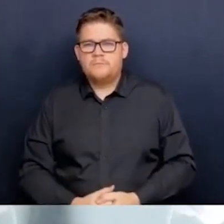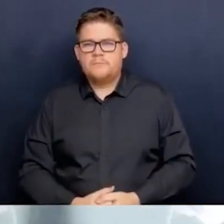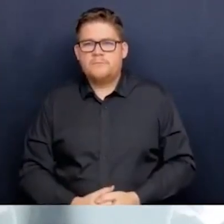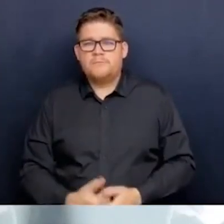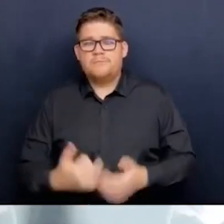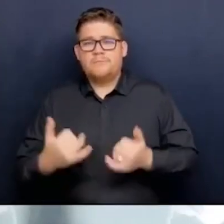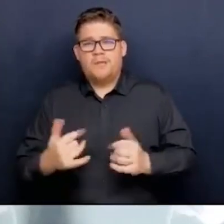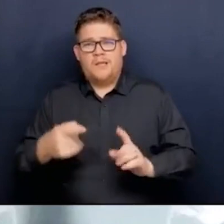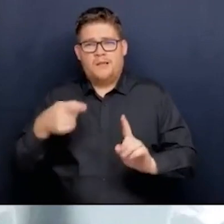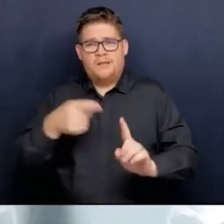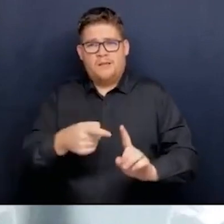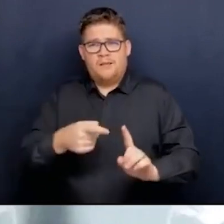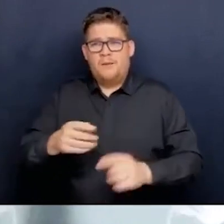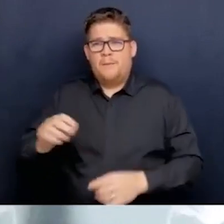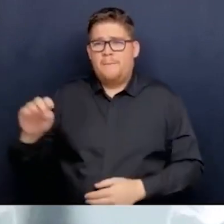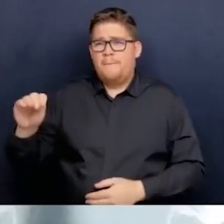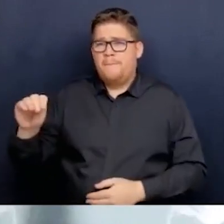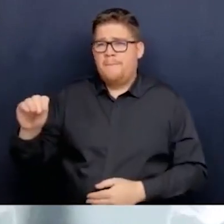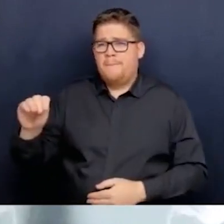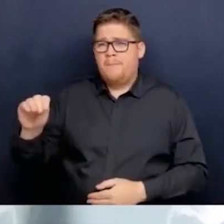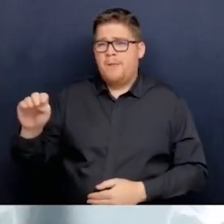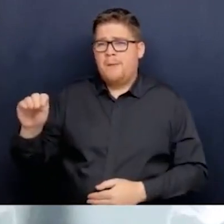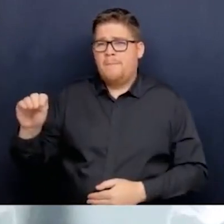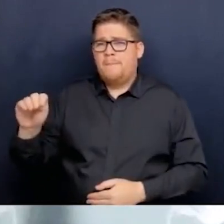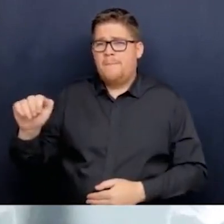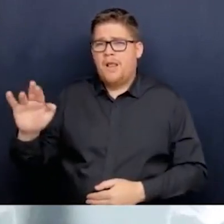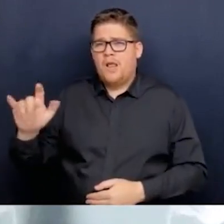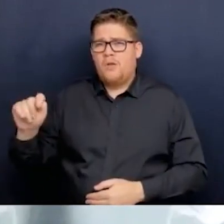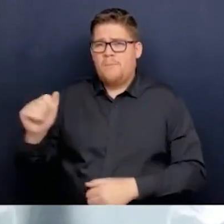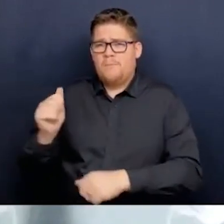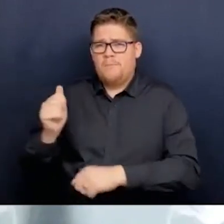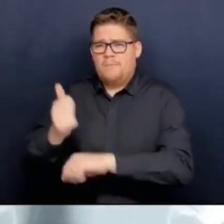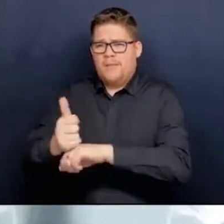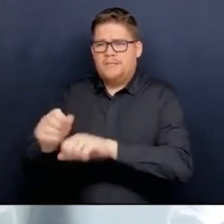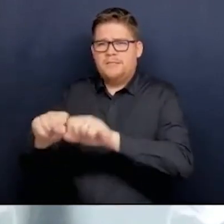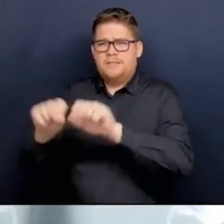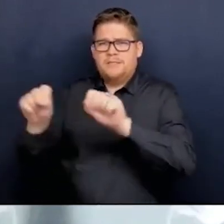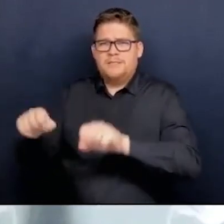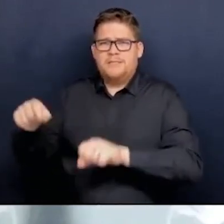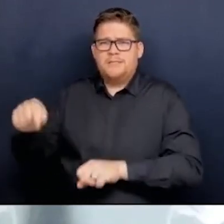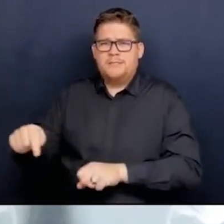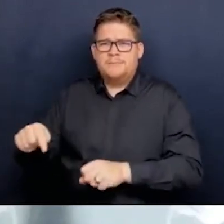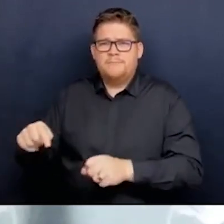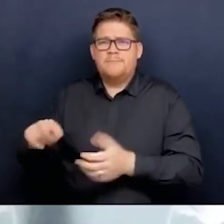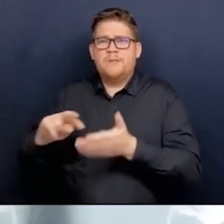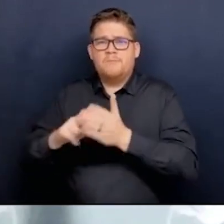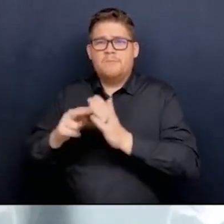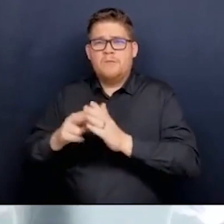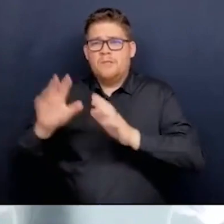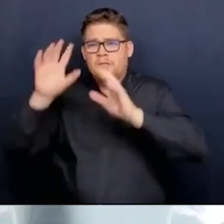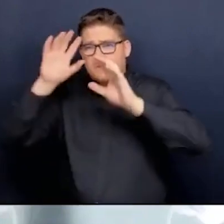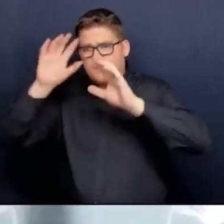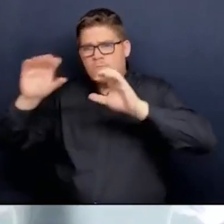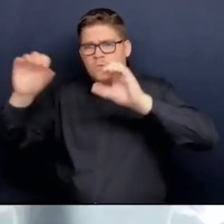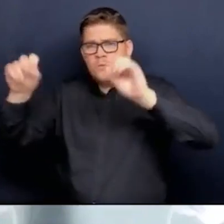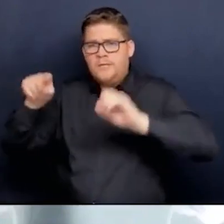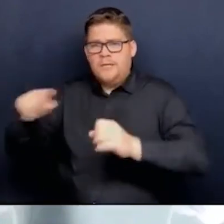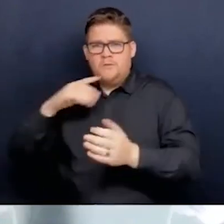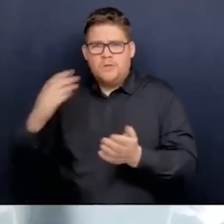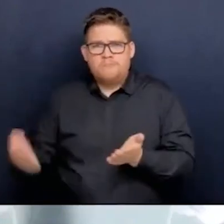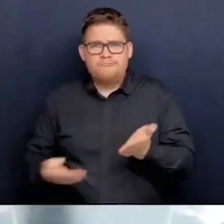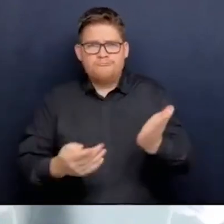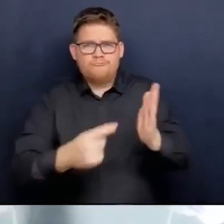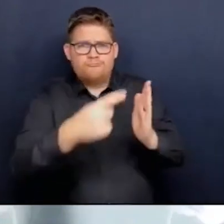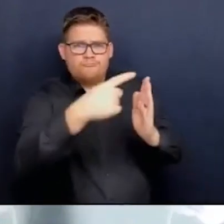making recommendations on people who are qualified to act on health college